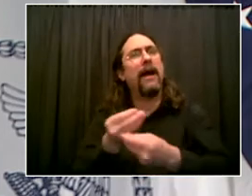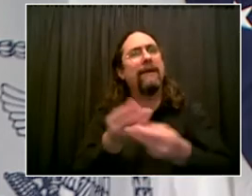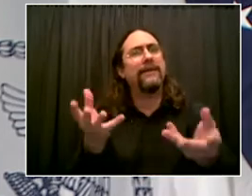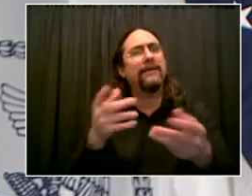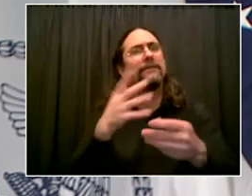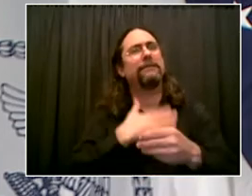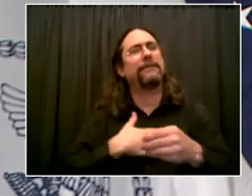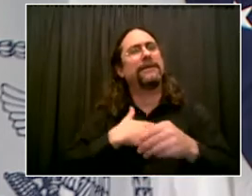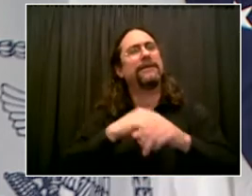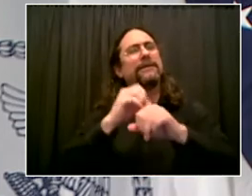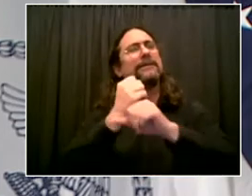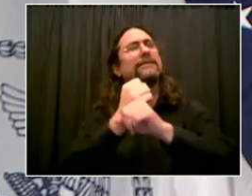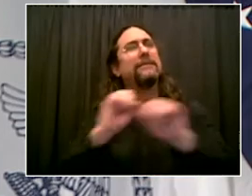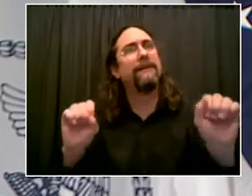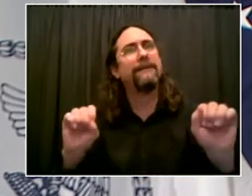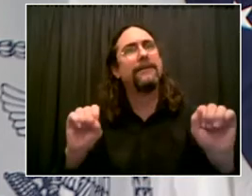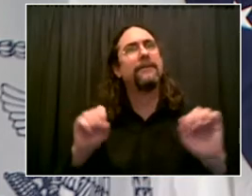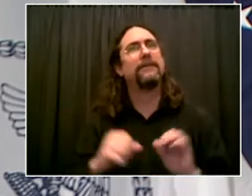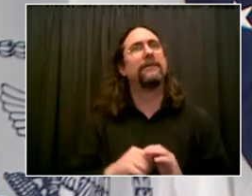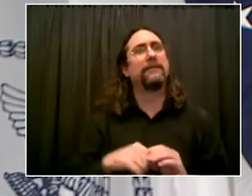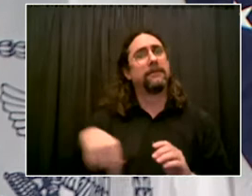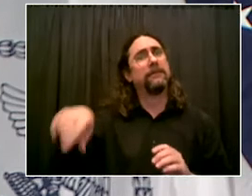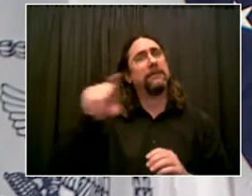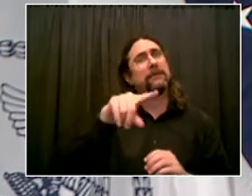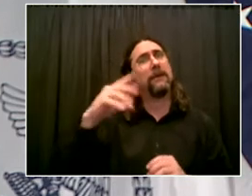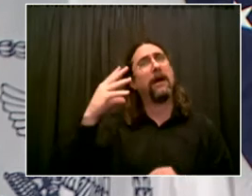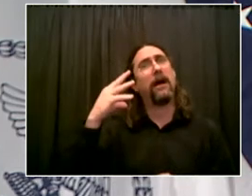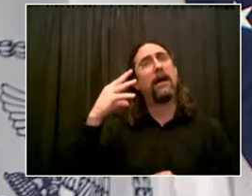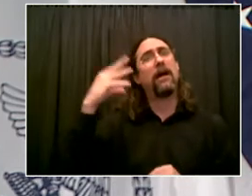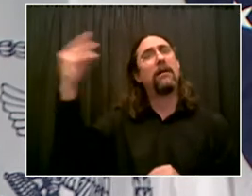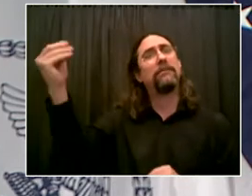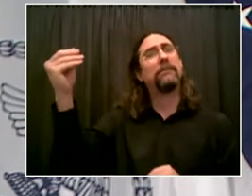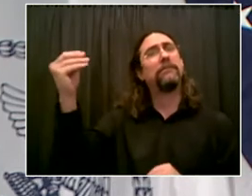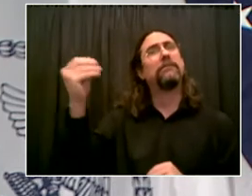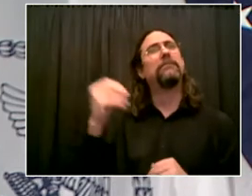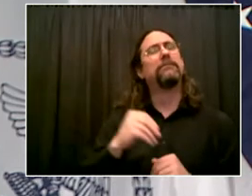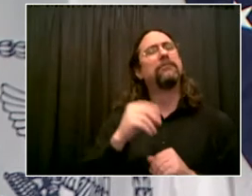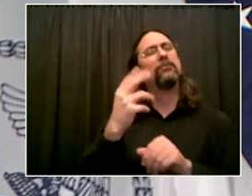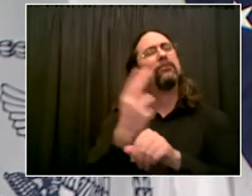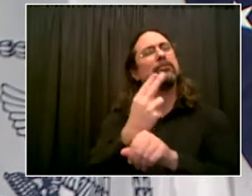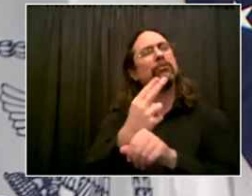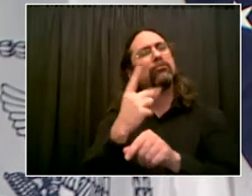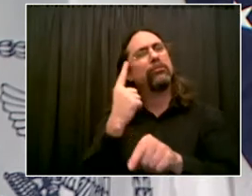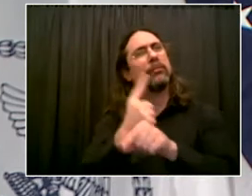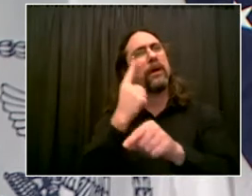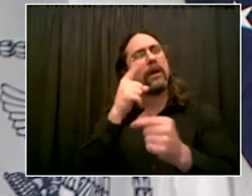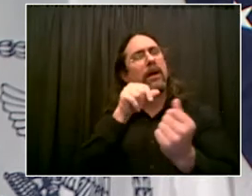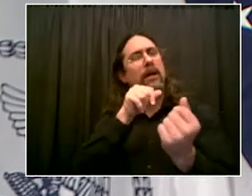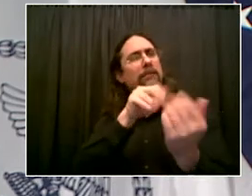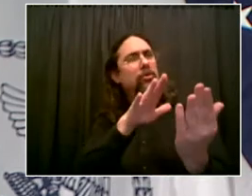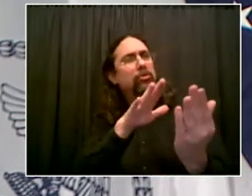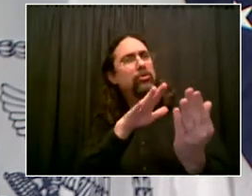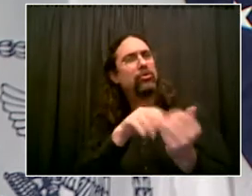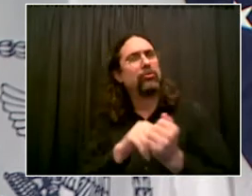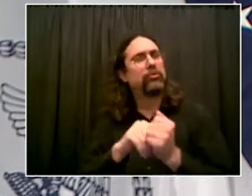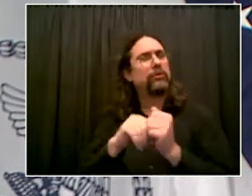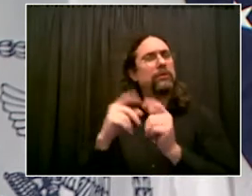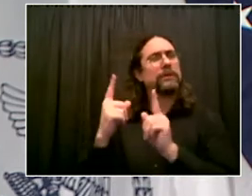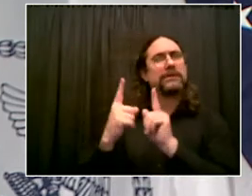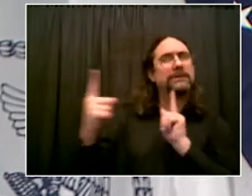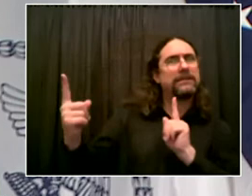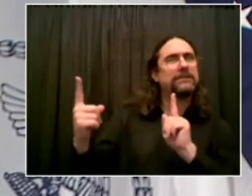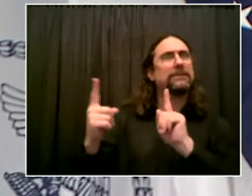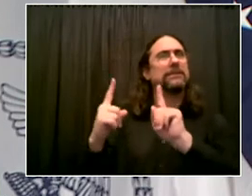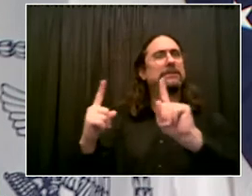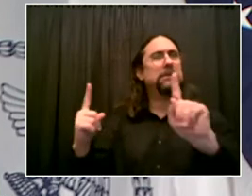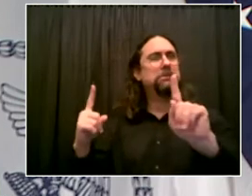distanced and people are being really, really careful and that's great. Um, but we also see that we can gather in